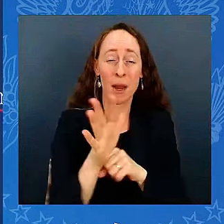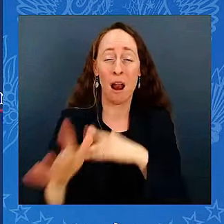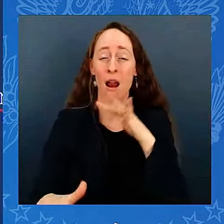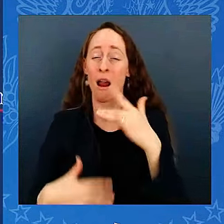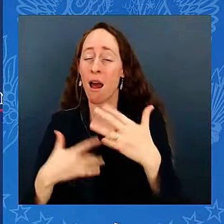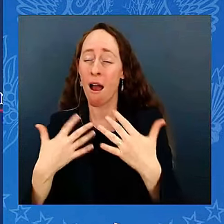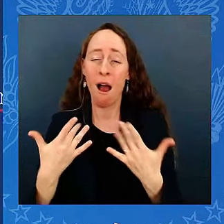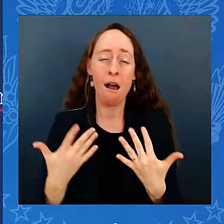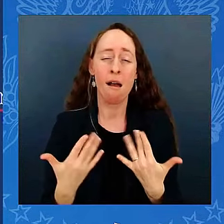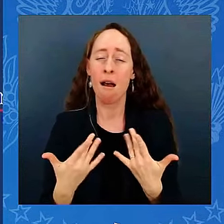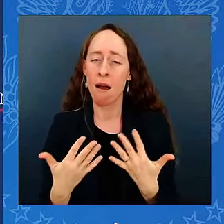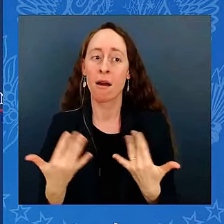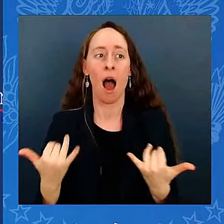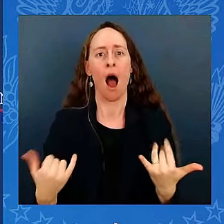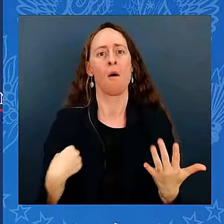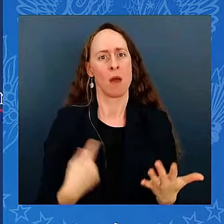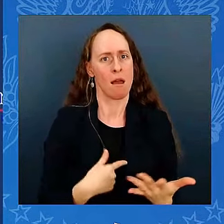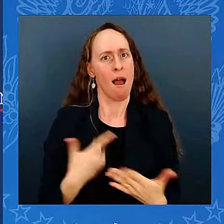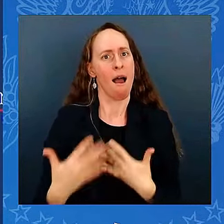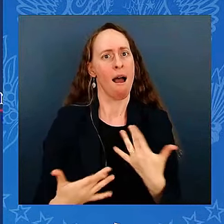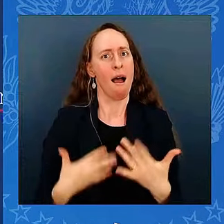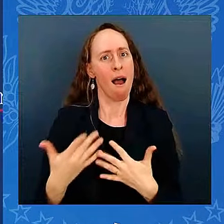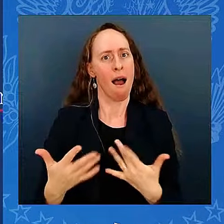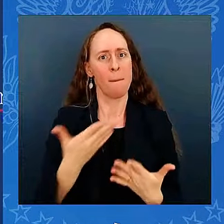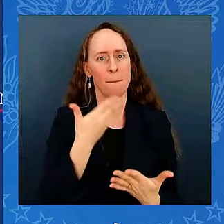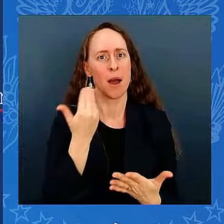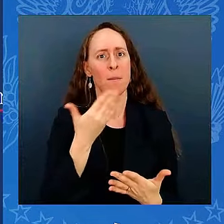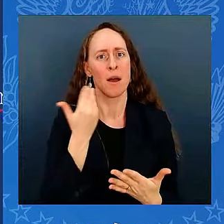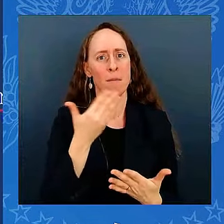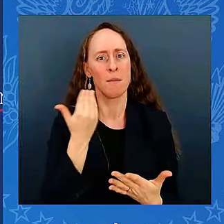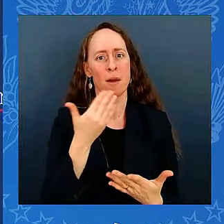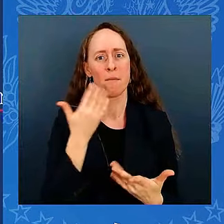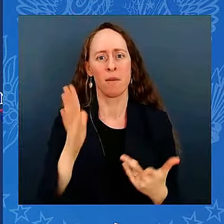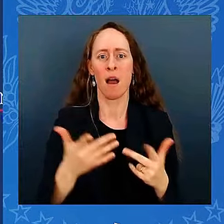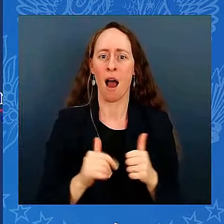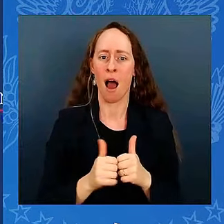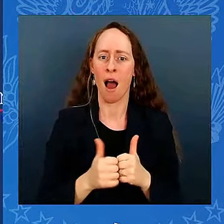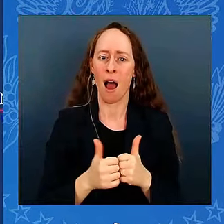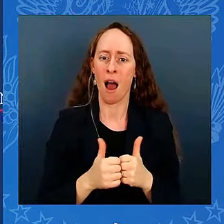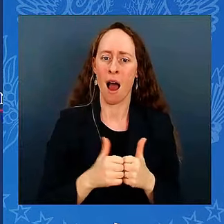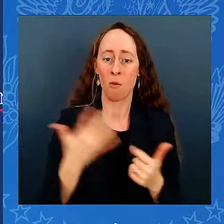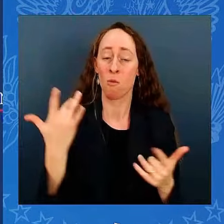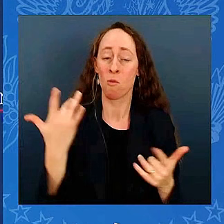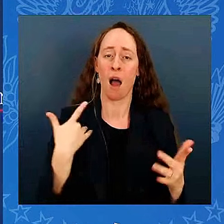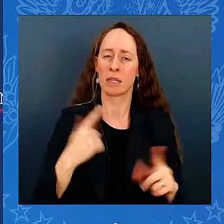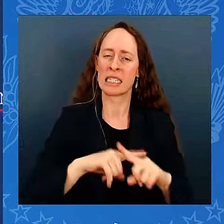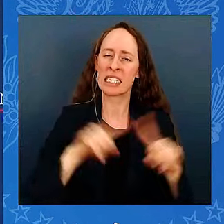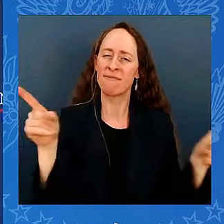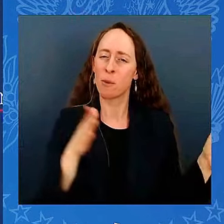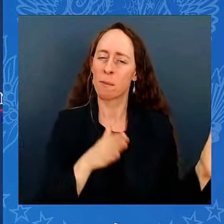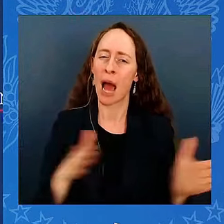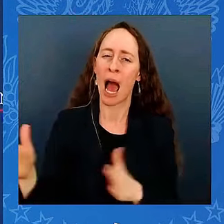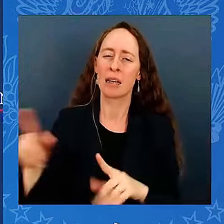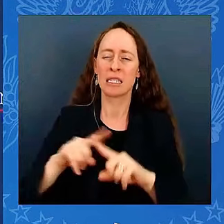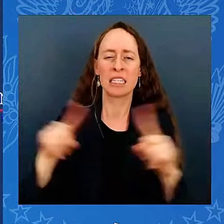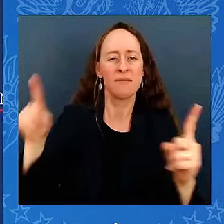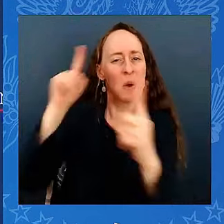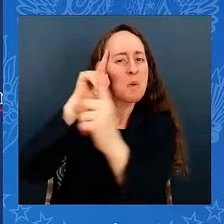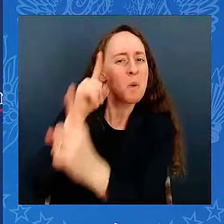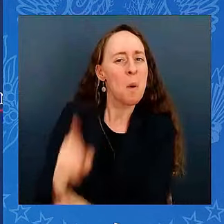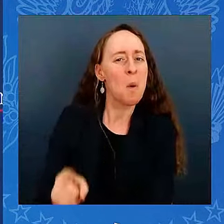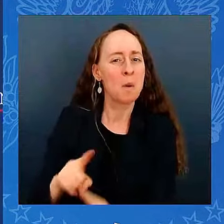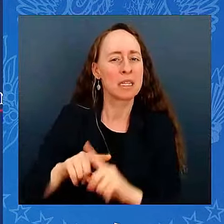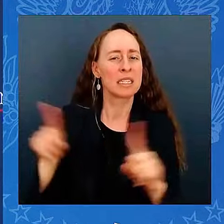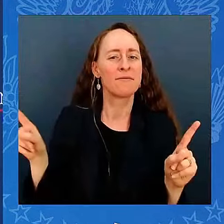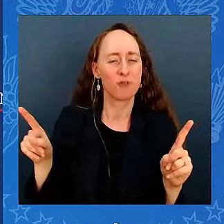We did it with a new playbook based on one of the oldest truths of our nation. Believe in America.